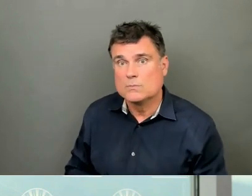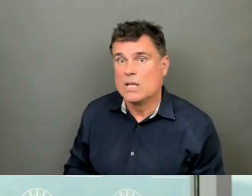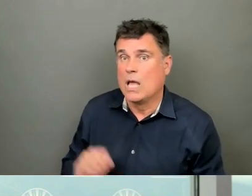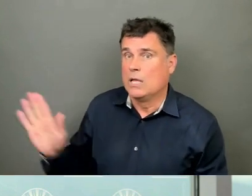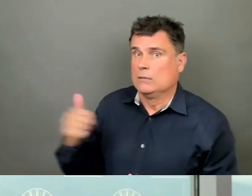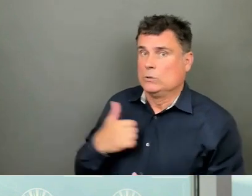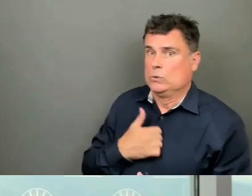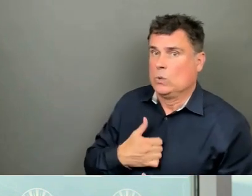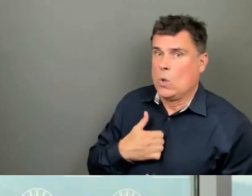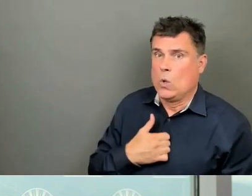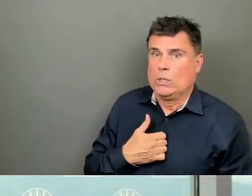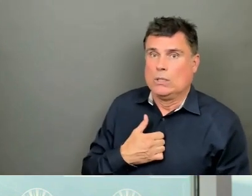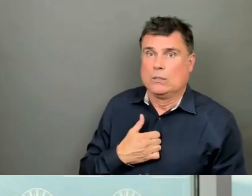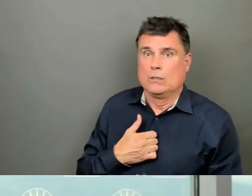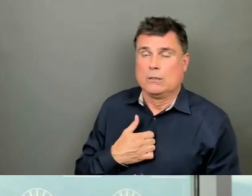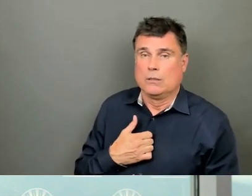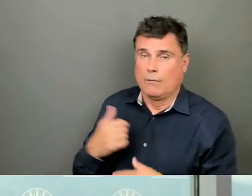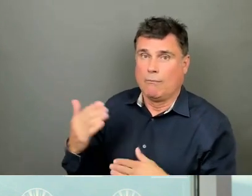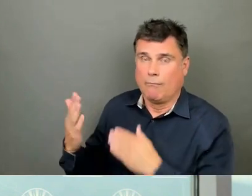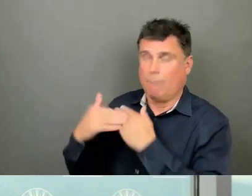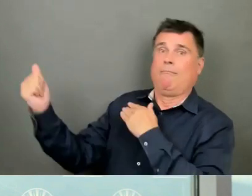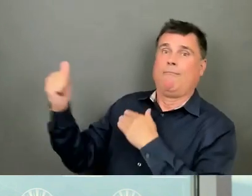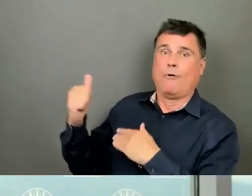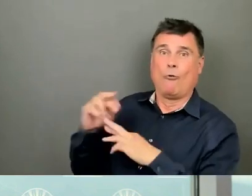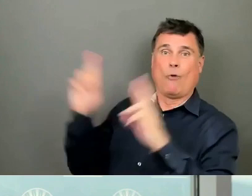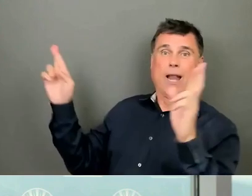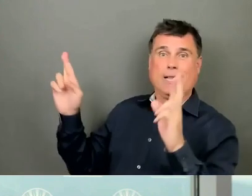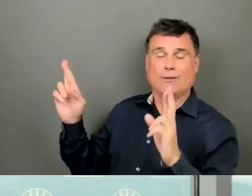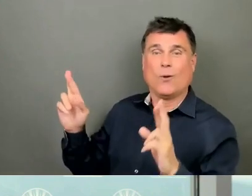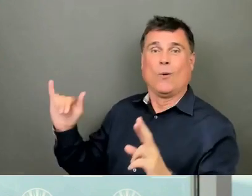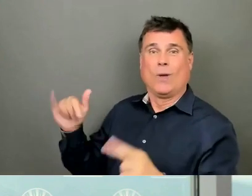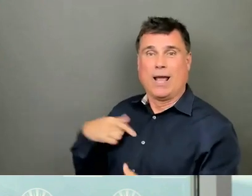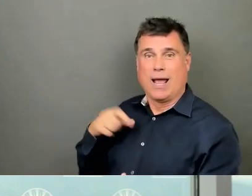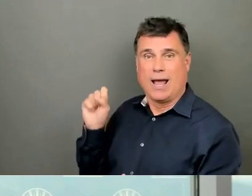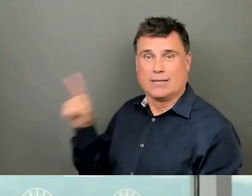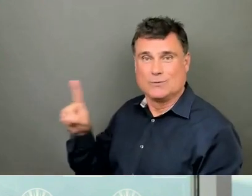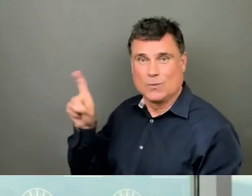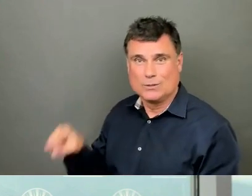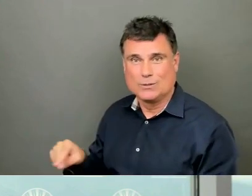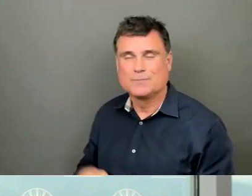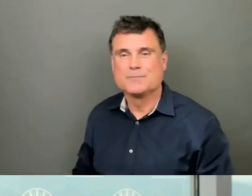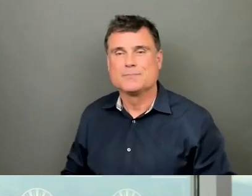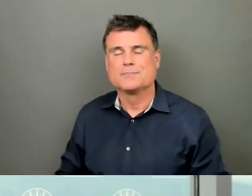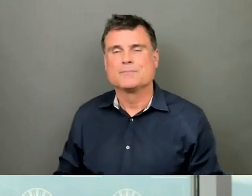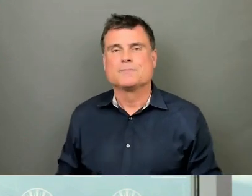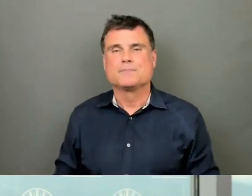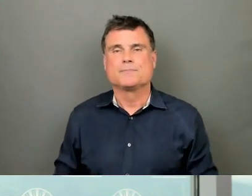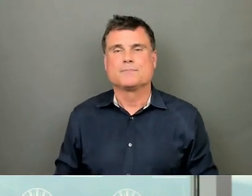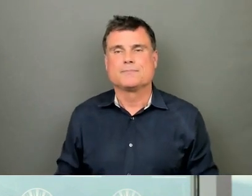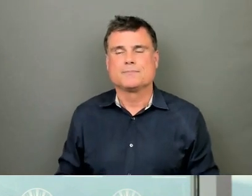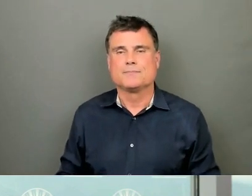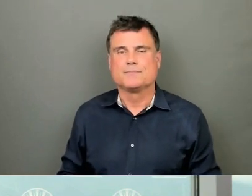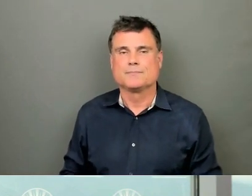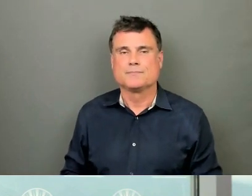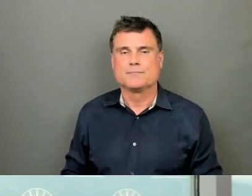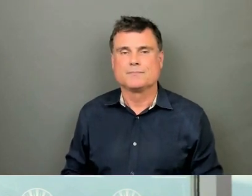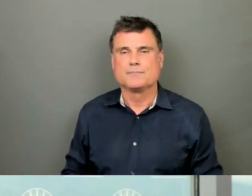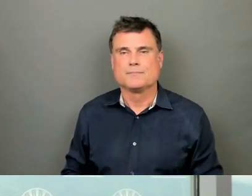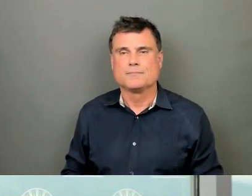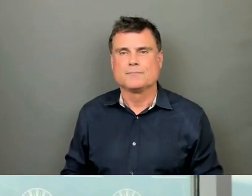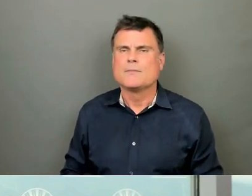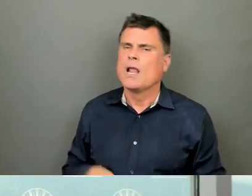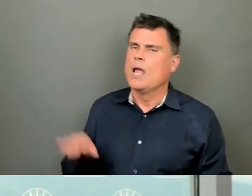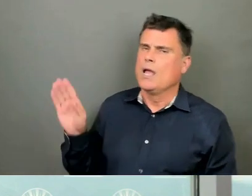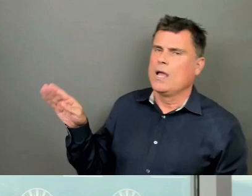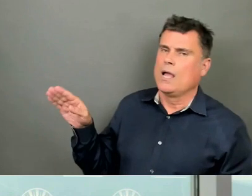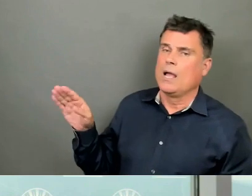My apologies. didn't expect to be so high in the queue. this is on a different matter. Mr. E.D. The Cullen Commission has heard from yet another B.T.